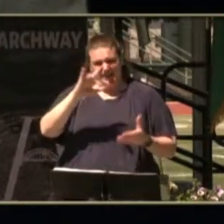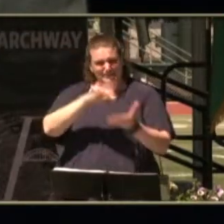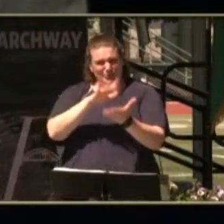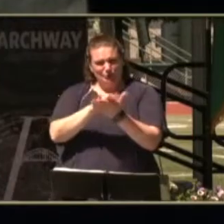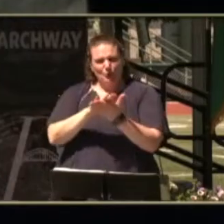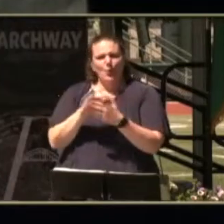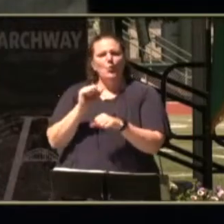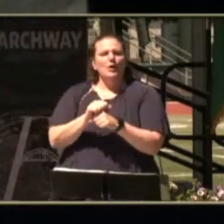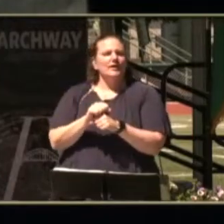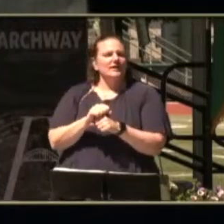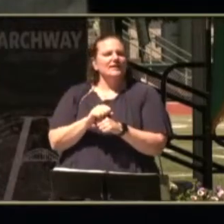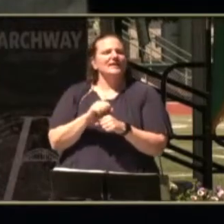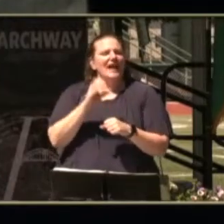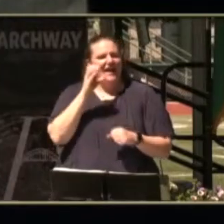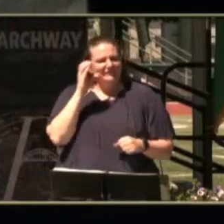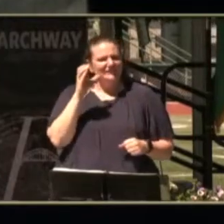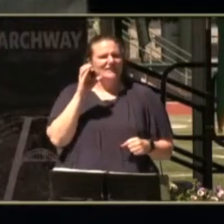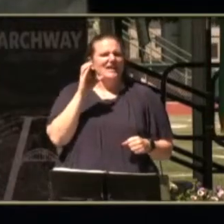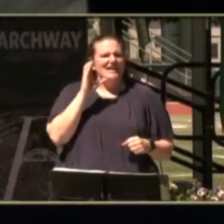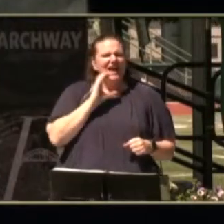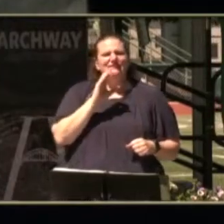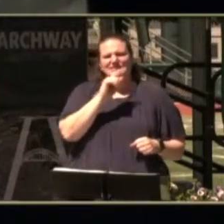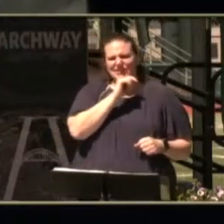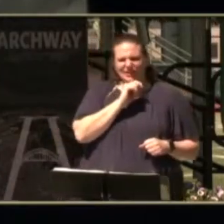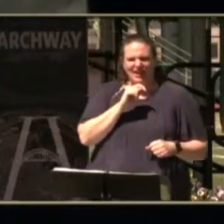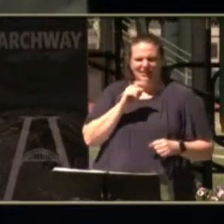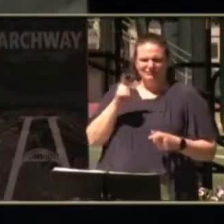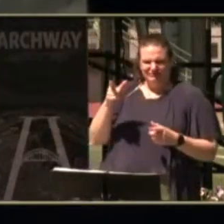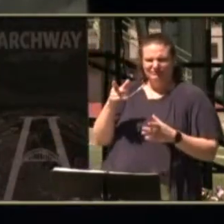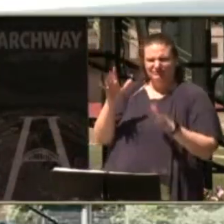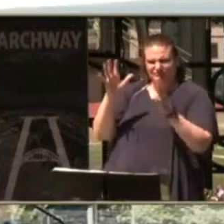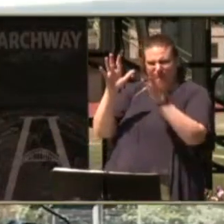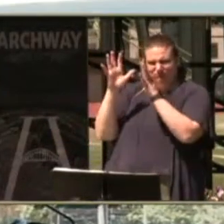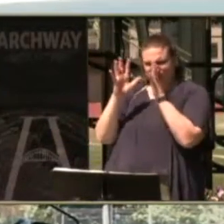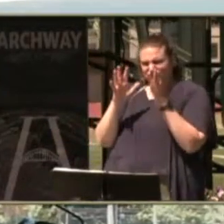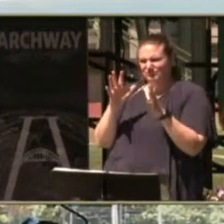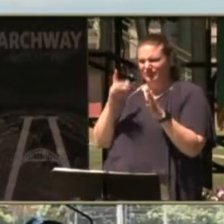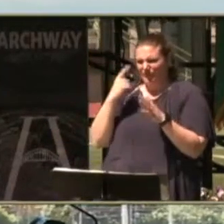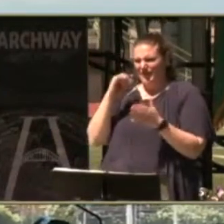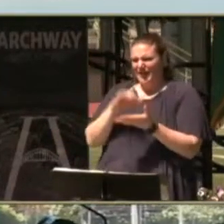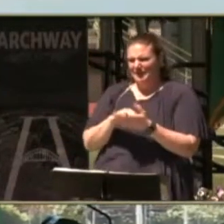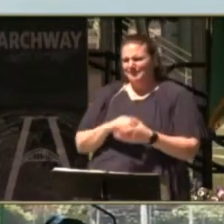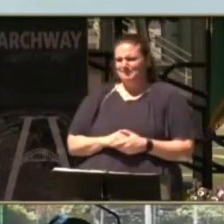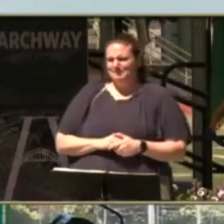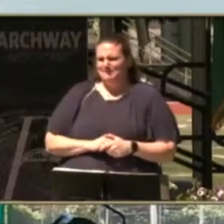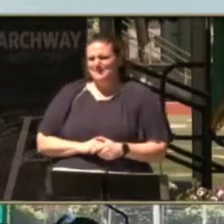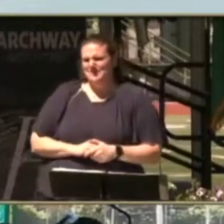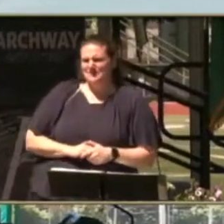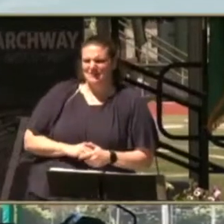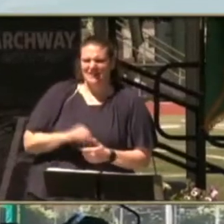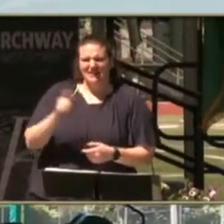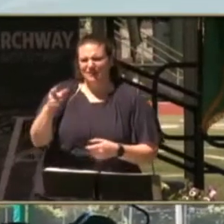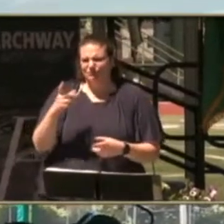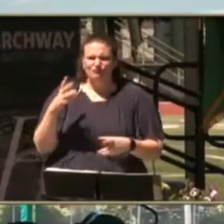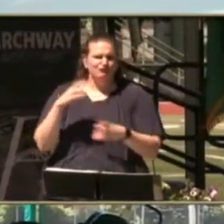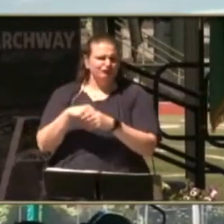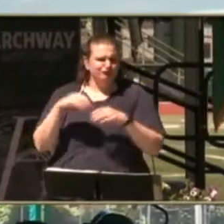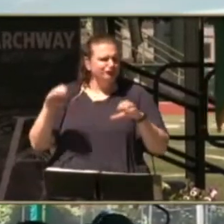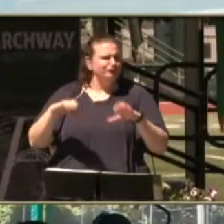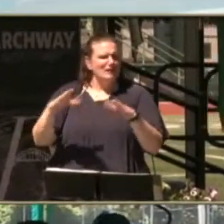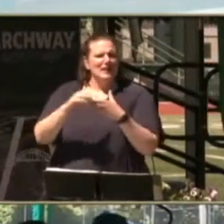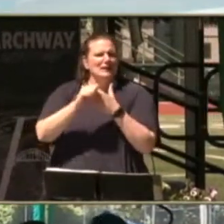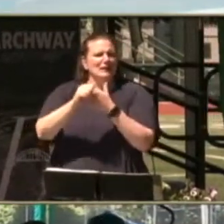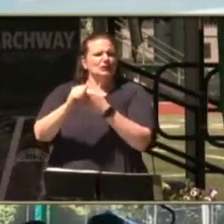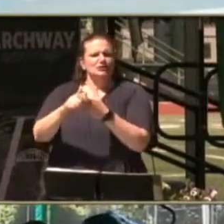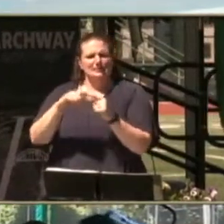cafeteria let's give kenneth a hand he was actively involved in the